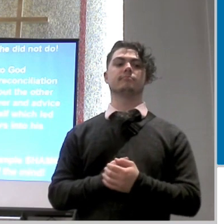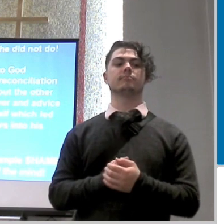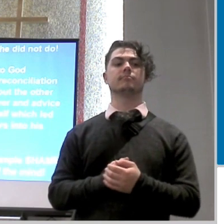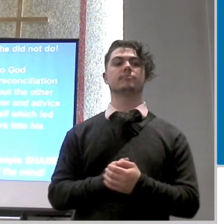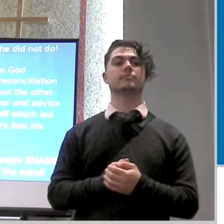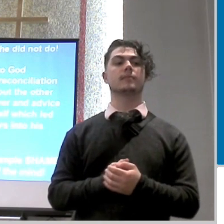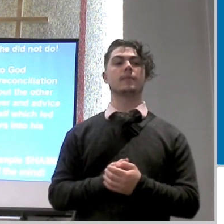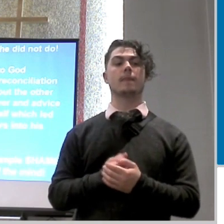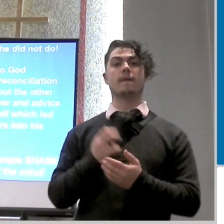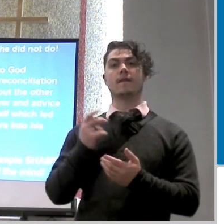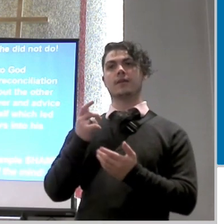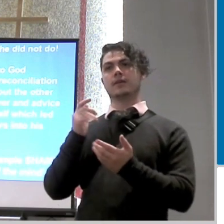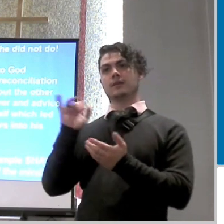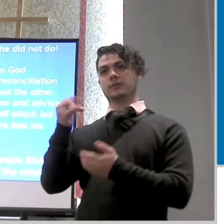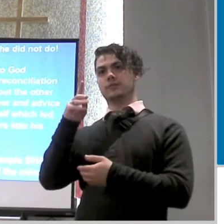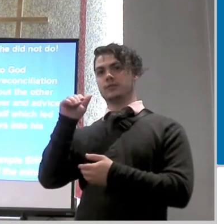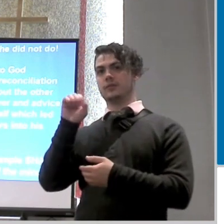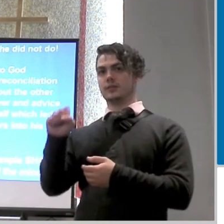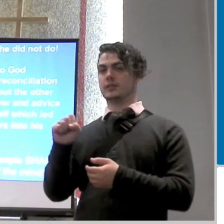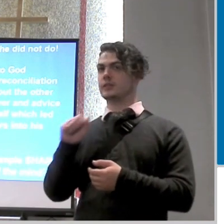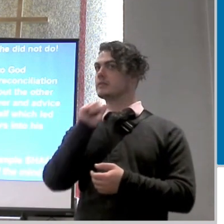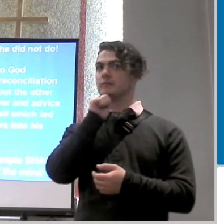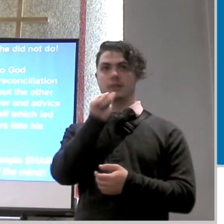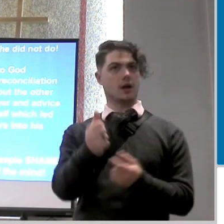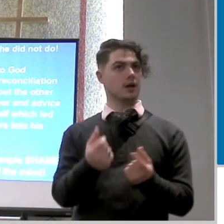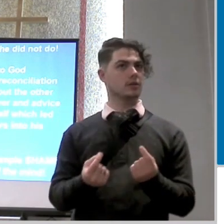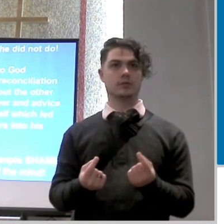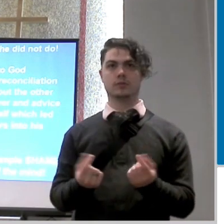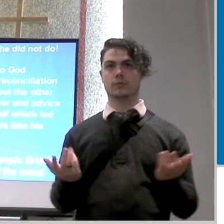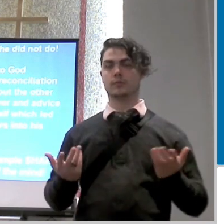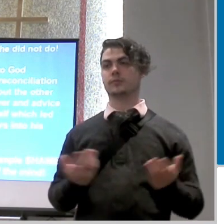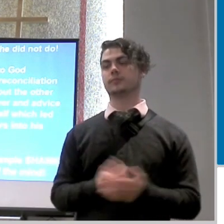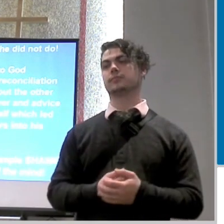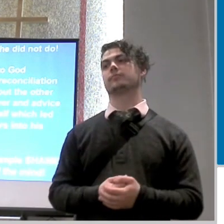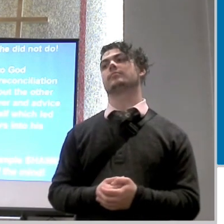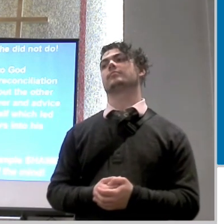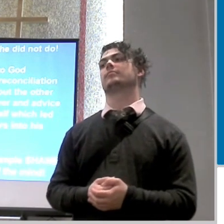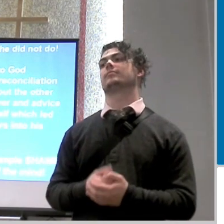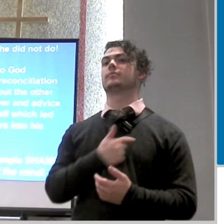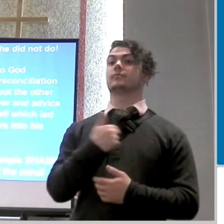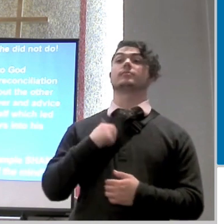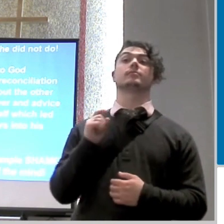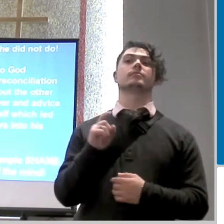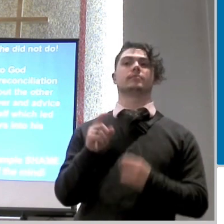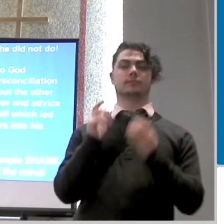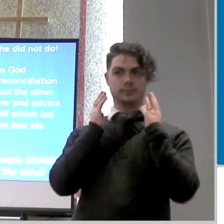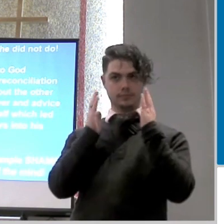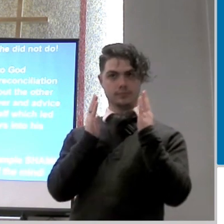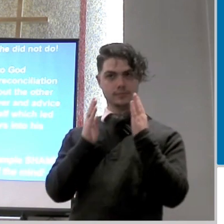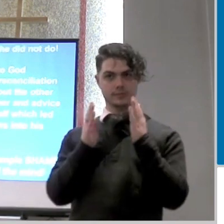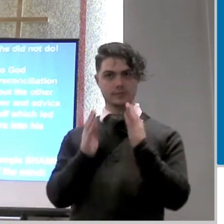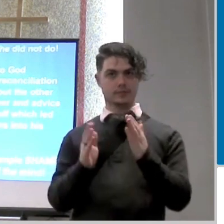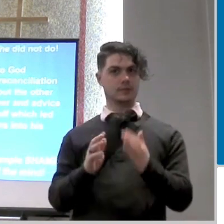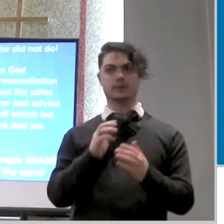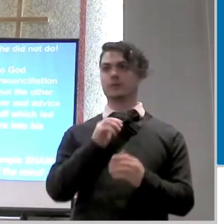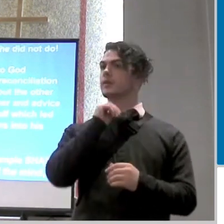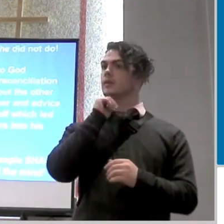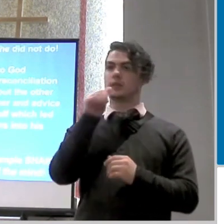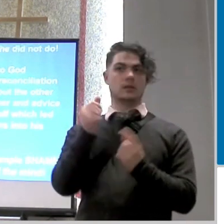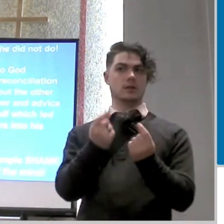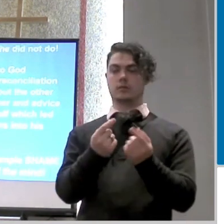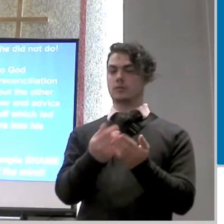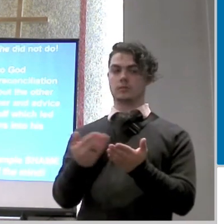what did he not do and this is where we all need to pay attention and make sure that we are not doing these things